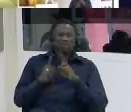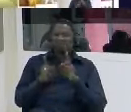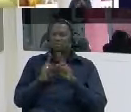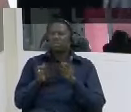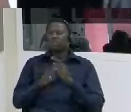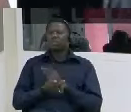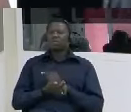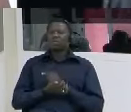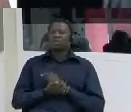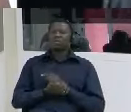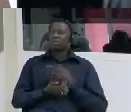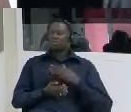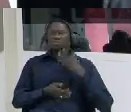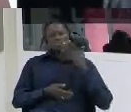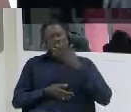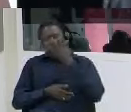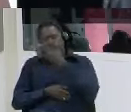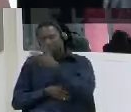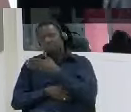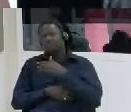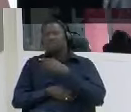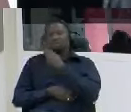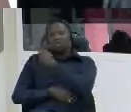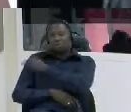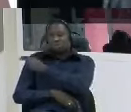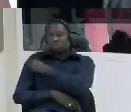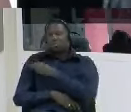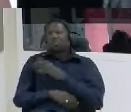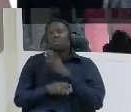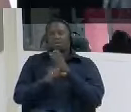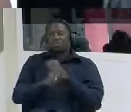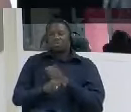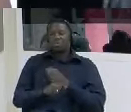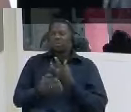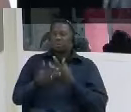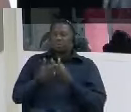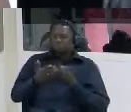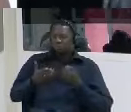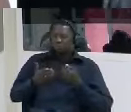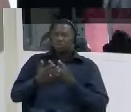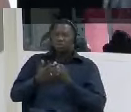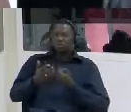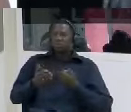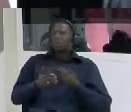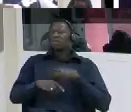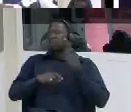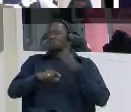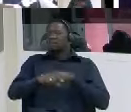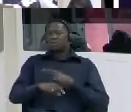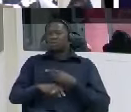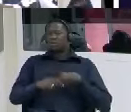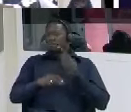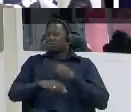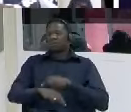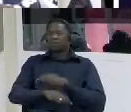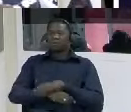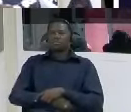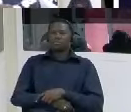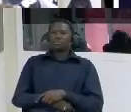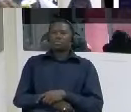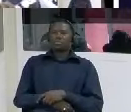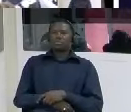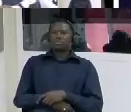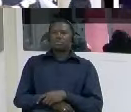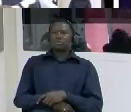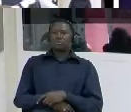to go to hospital they do everything for me there and do you have any medical documents